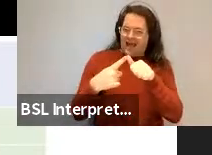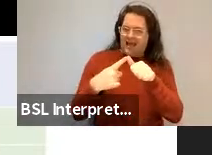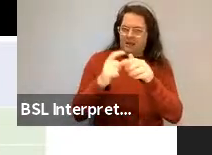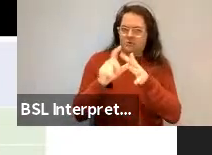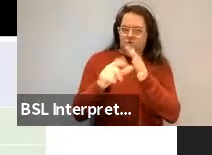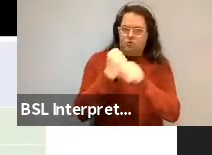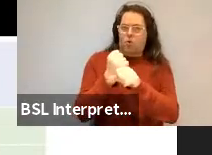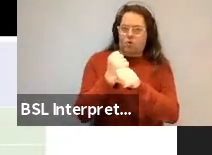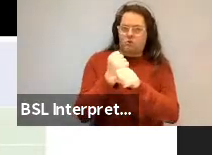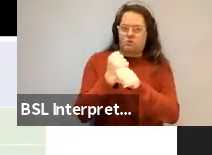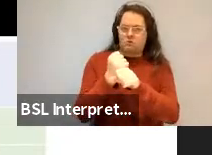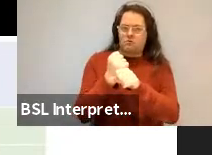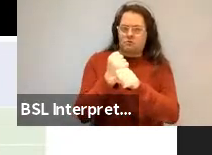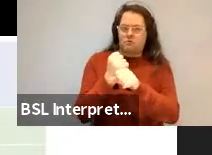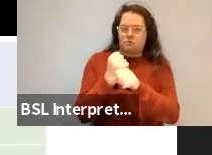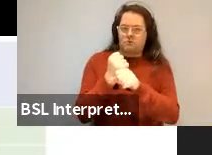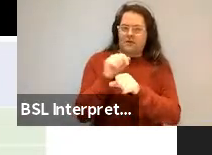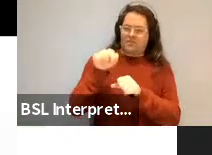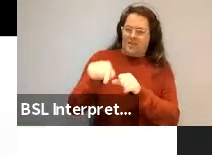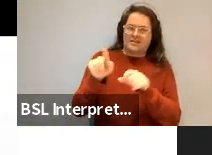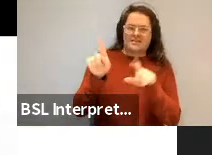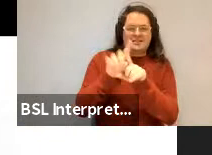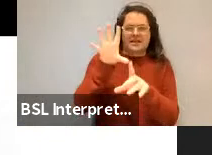has the meaning that we intend.